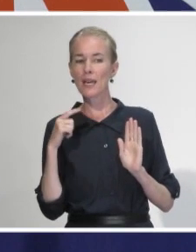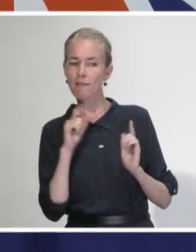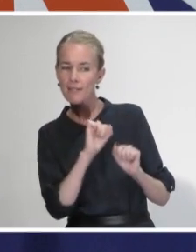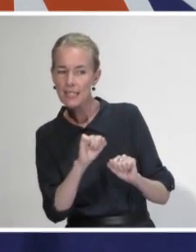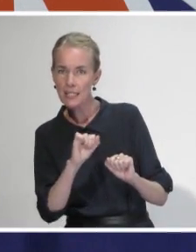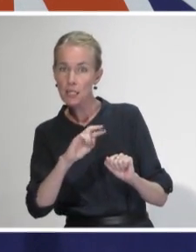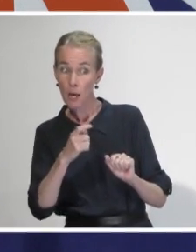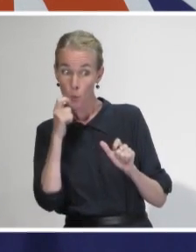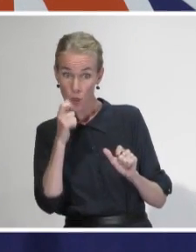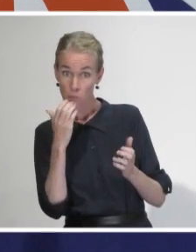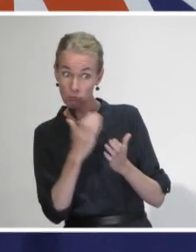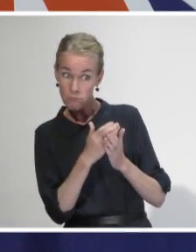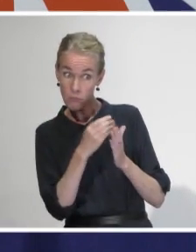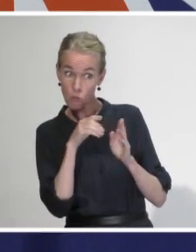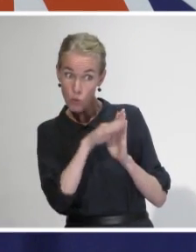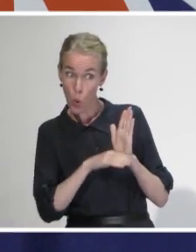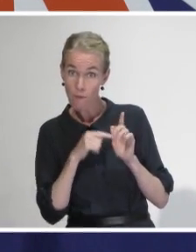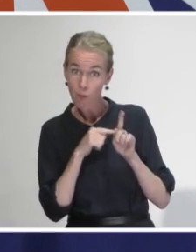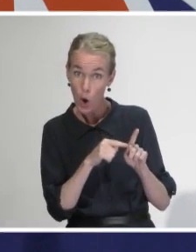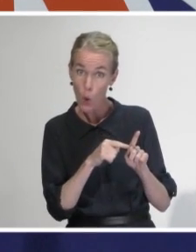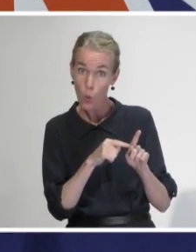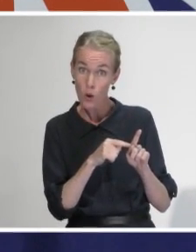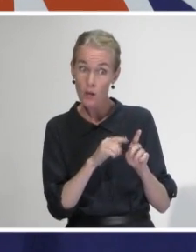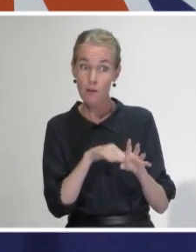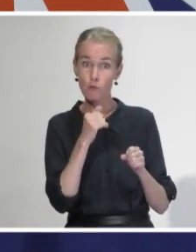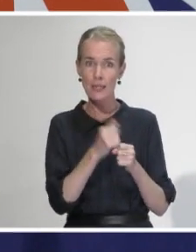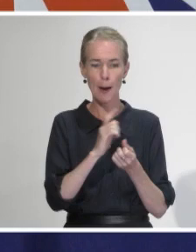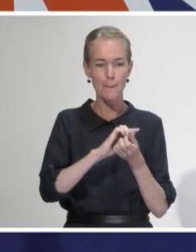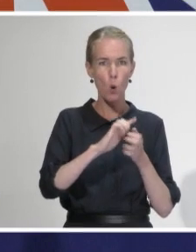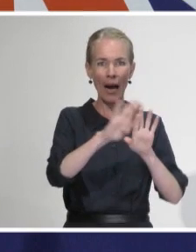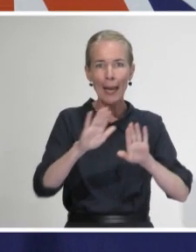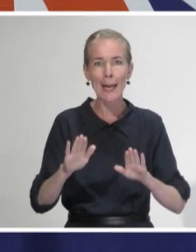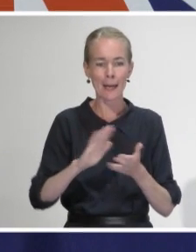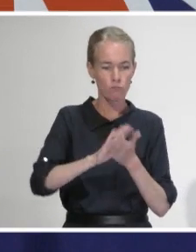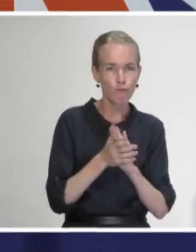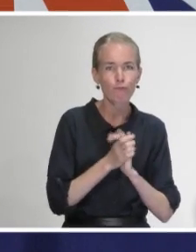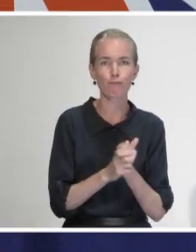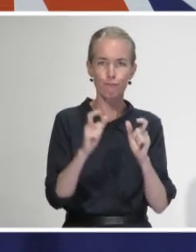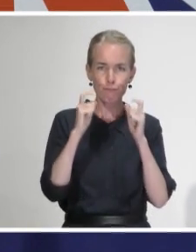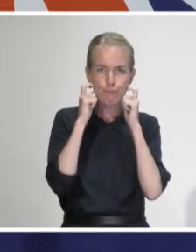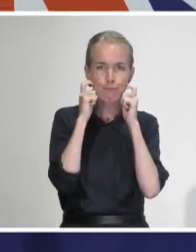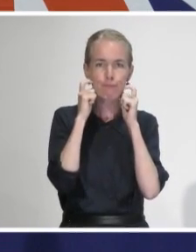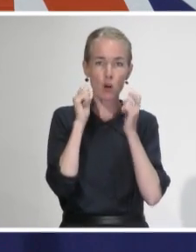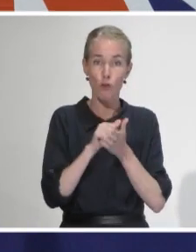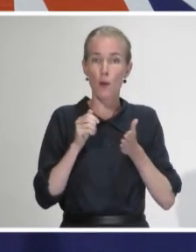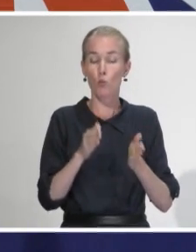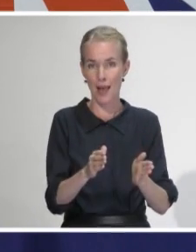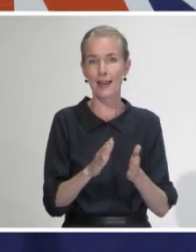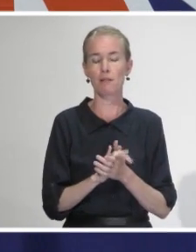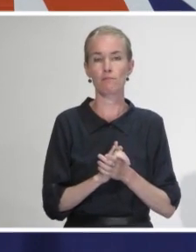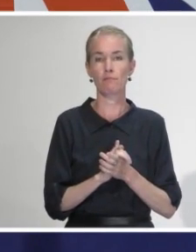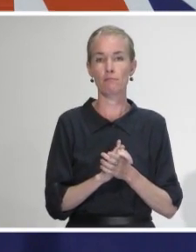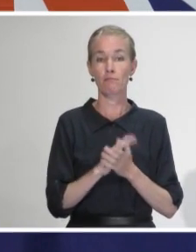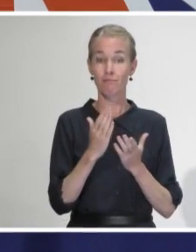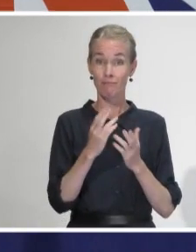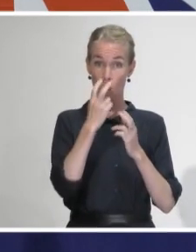of infection prevention and control procedures they've got in place. So the advice for aged residential care, which is